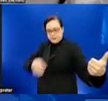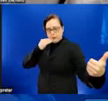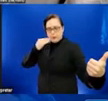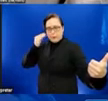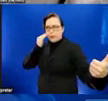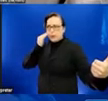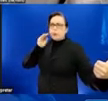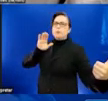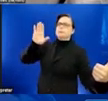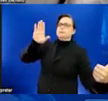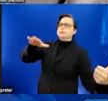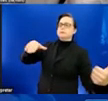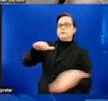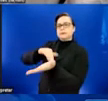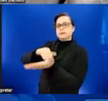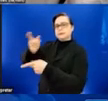slide.